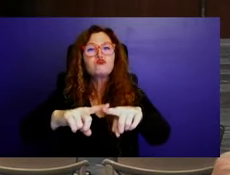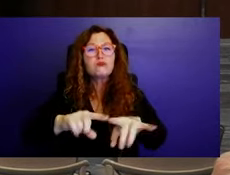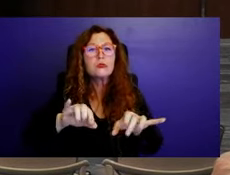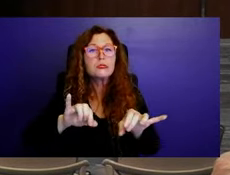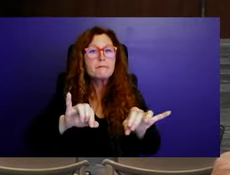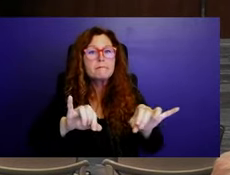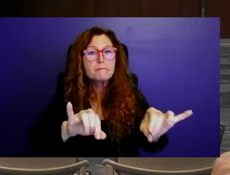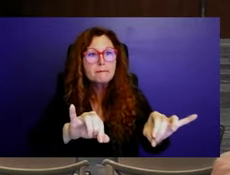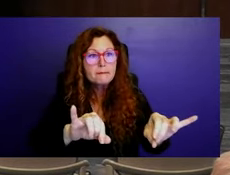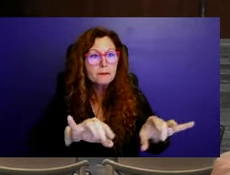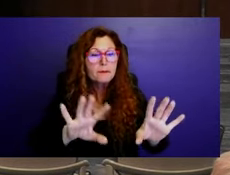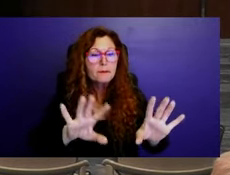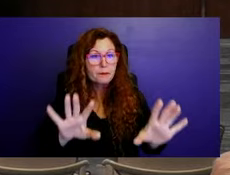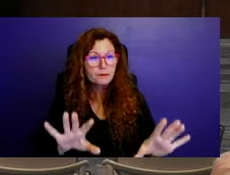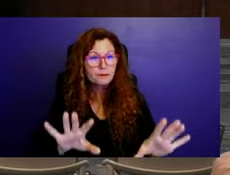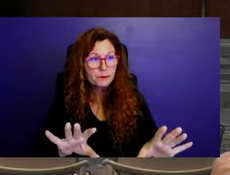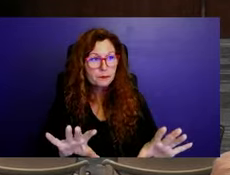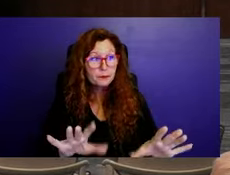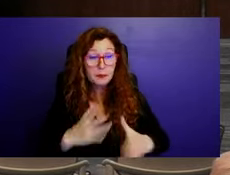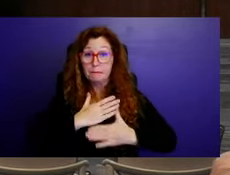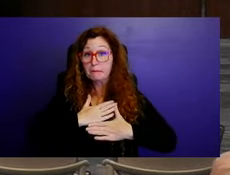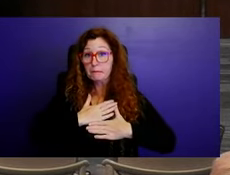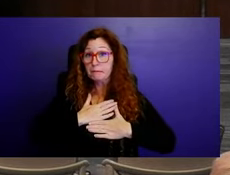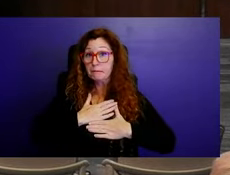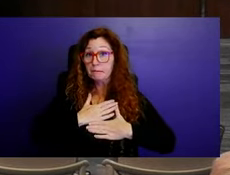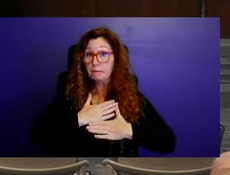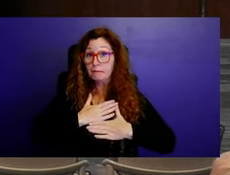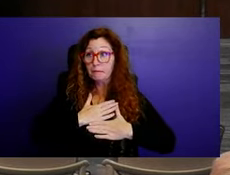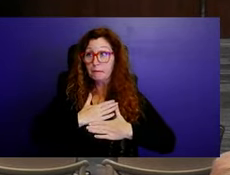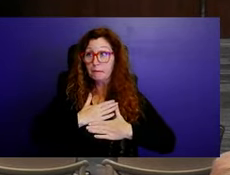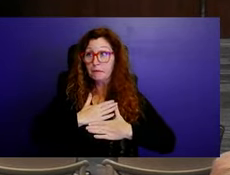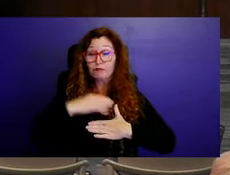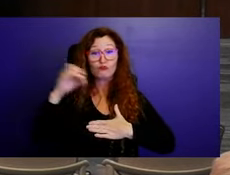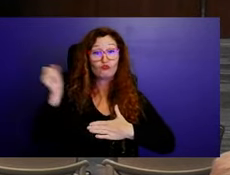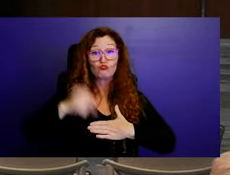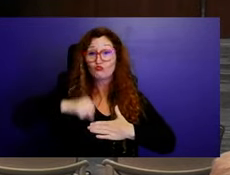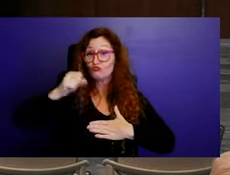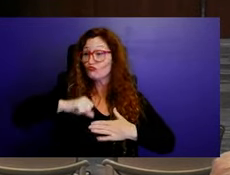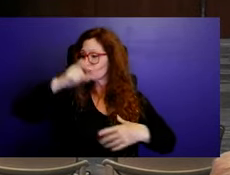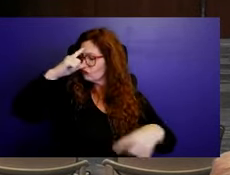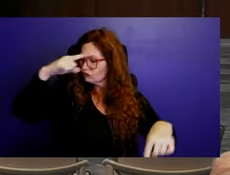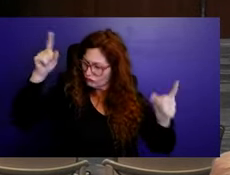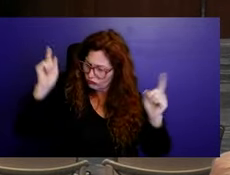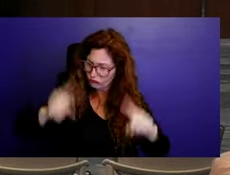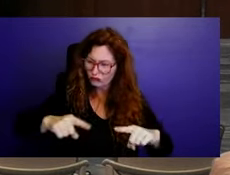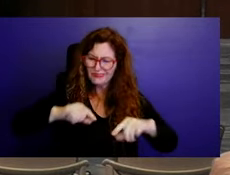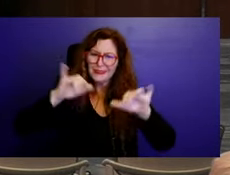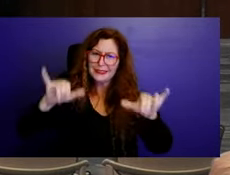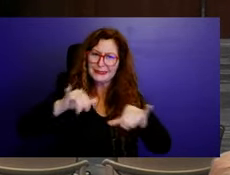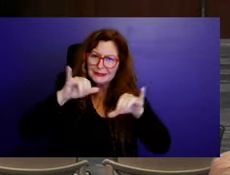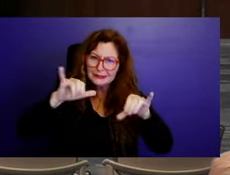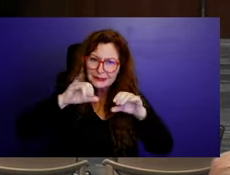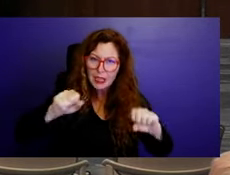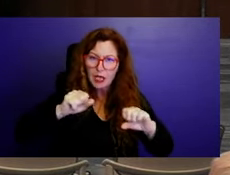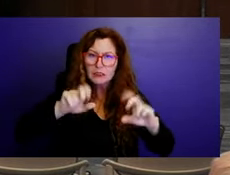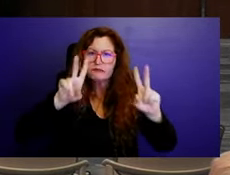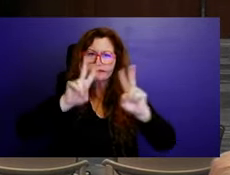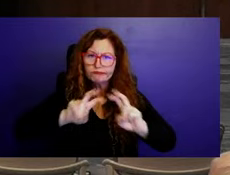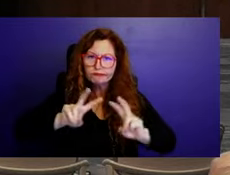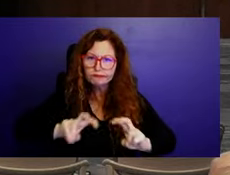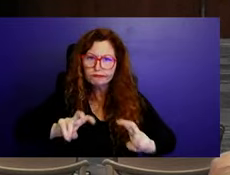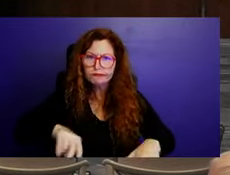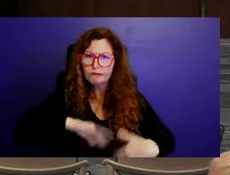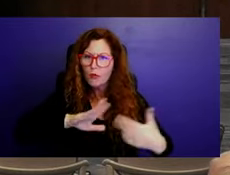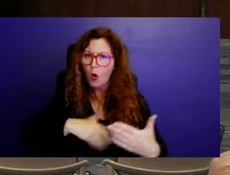me, I wouldn't, I'll be the biggest cheerleader to move forward and look at this cost, uh, benefit analysis, right? Cause that's what I need to